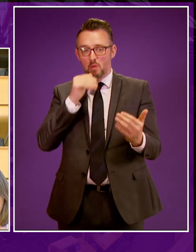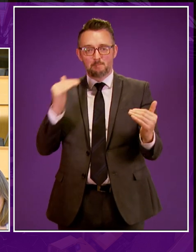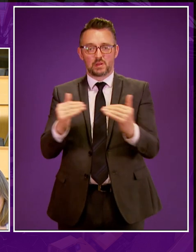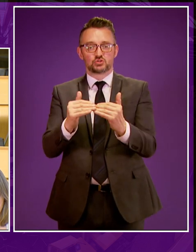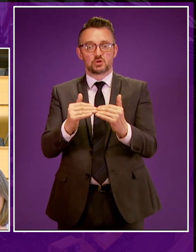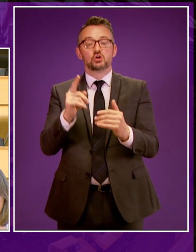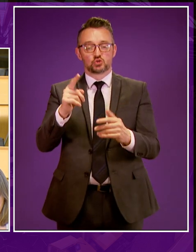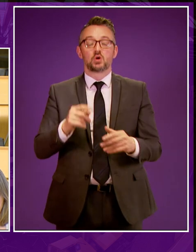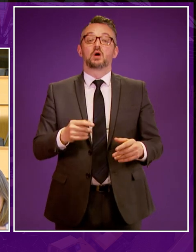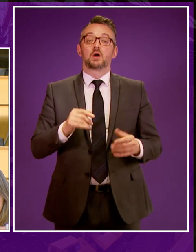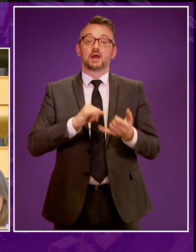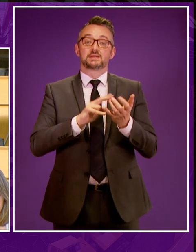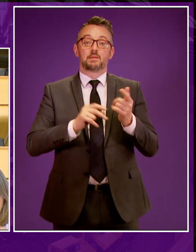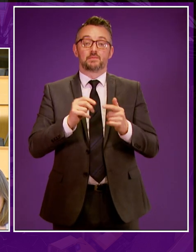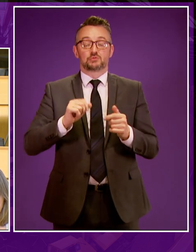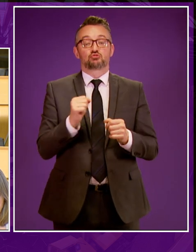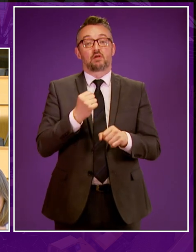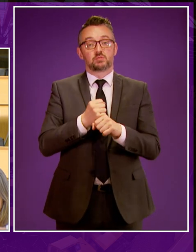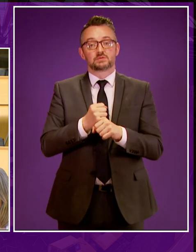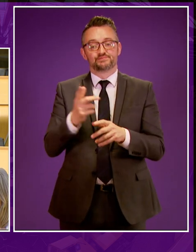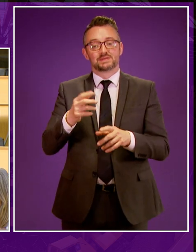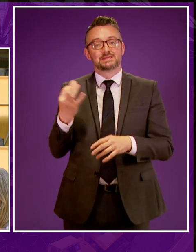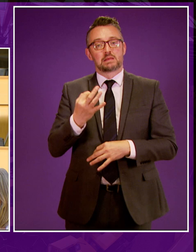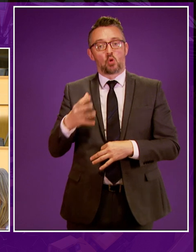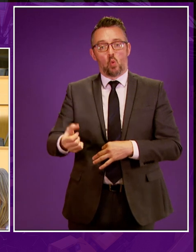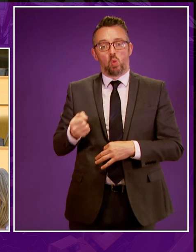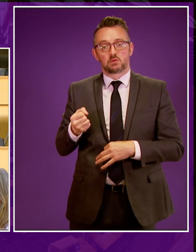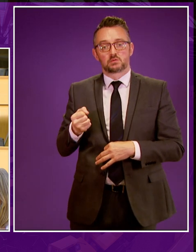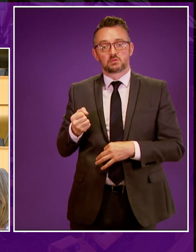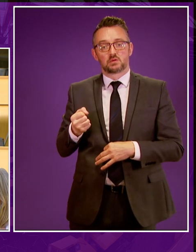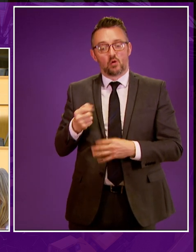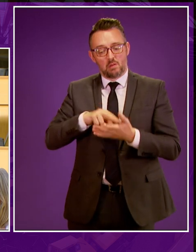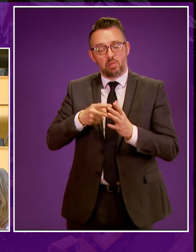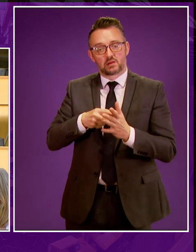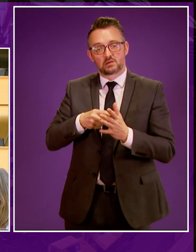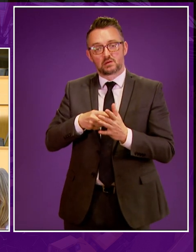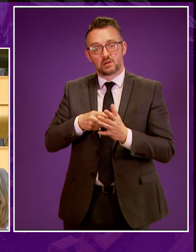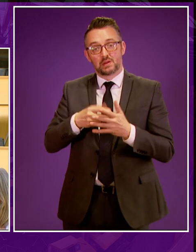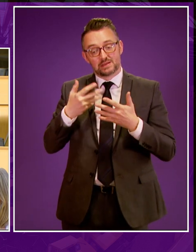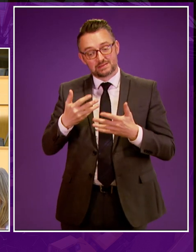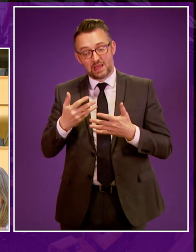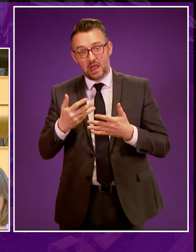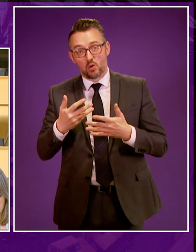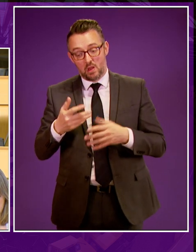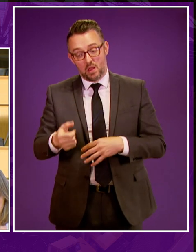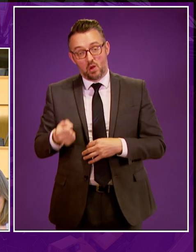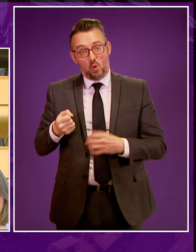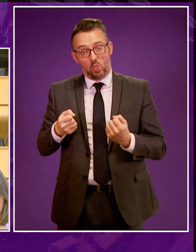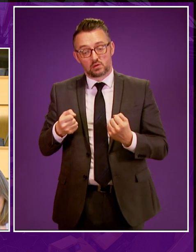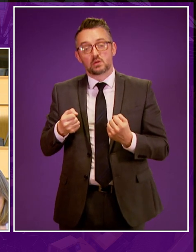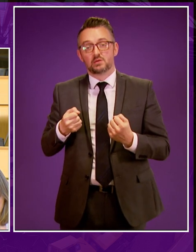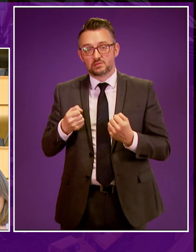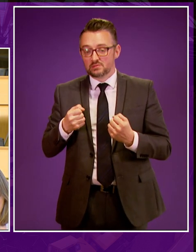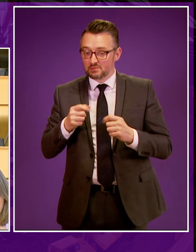brought in a temporary moratorium on decisions through a letter to planning authorities. But what has now turned into an indefinite moratorium